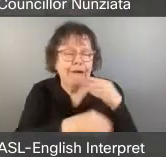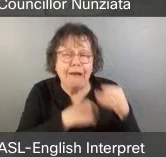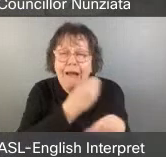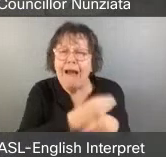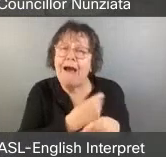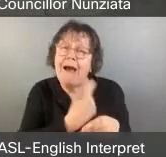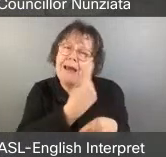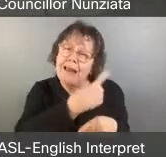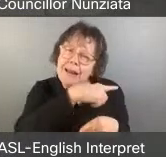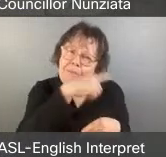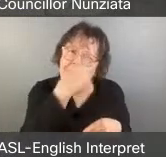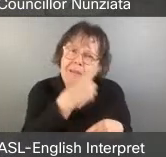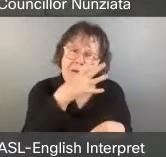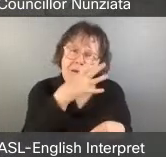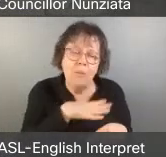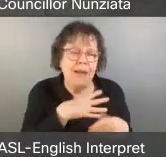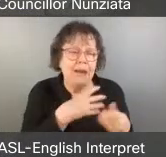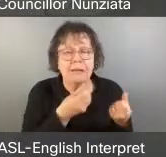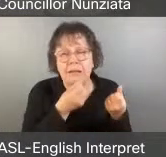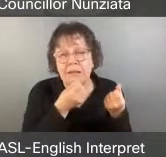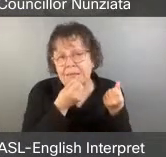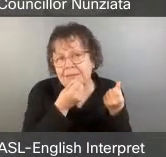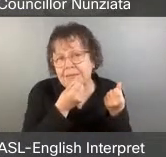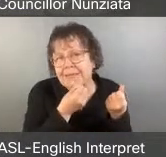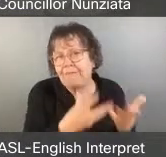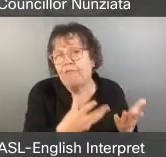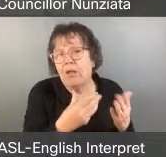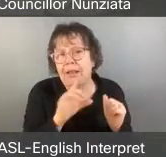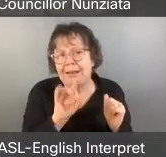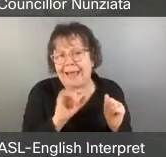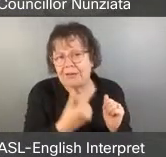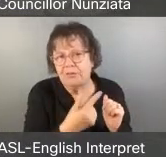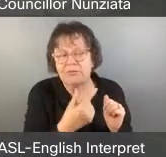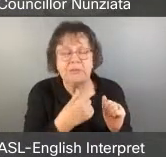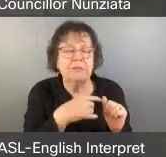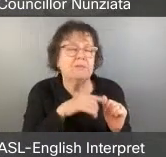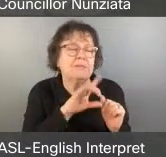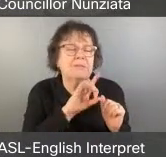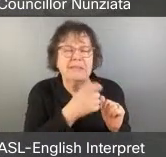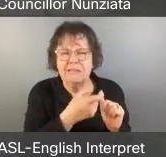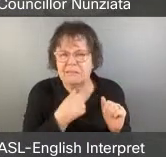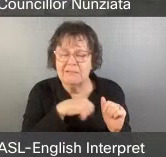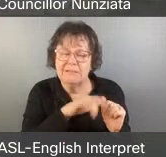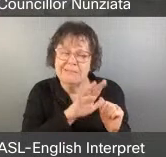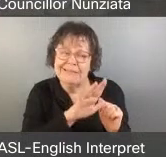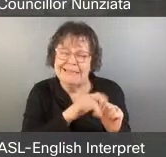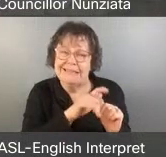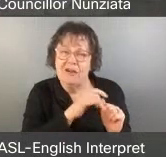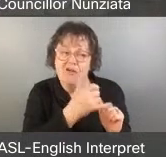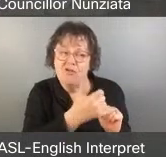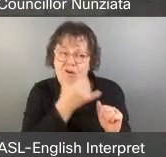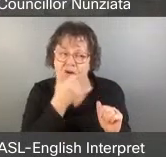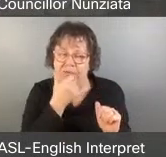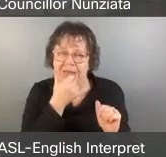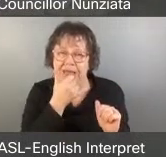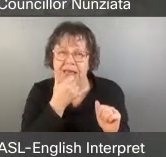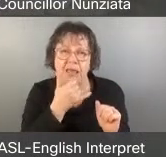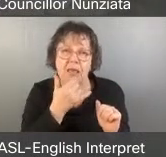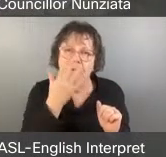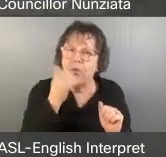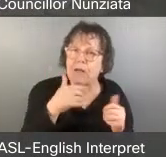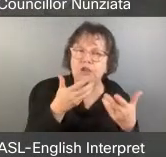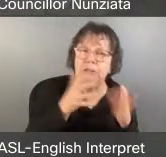disabling mental health diagnoses and she needed a ride to receive help. She called me because she didn't feel comfortable calling emergency